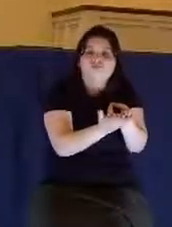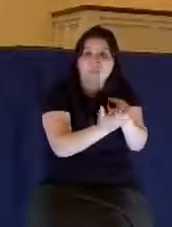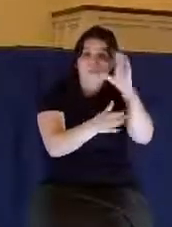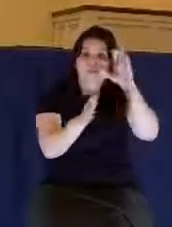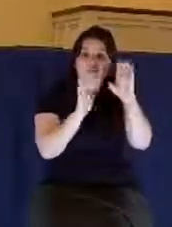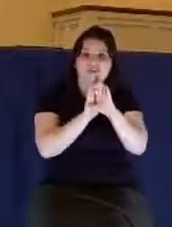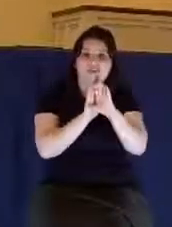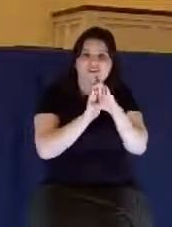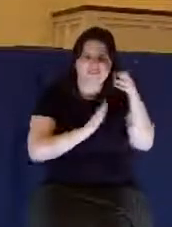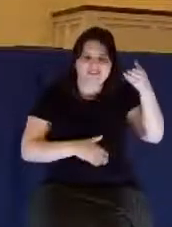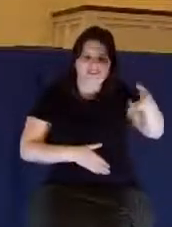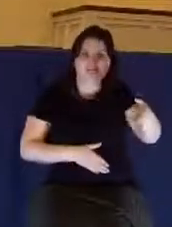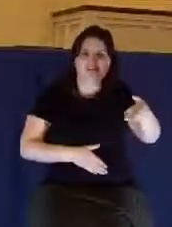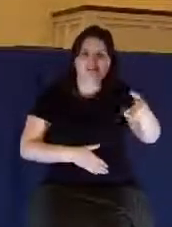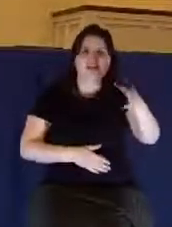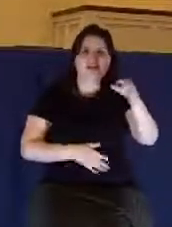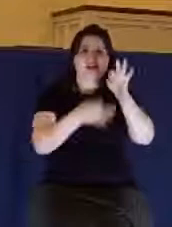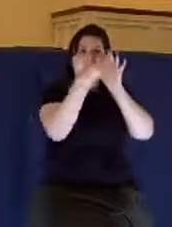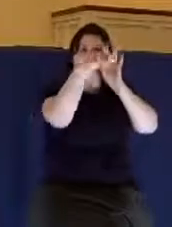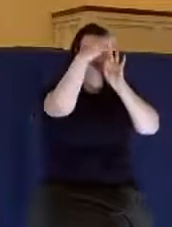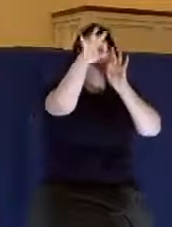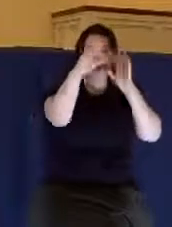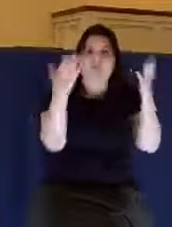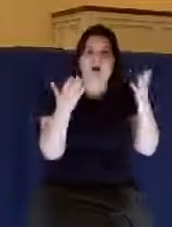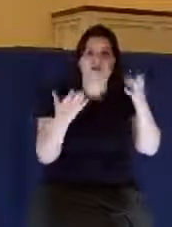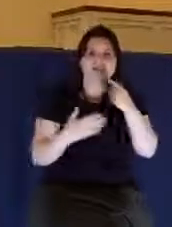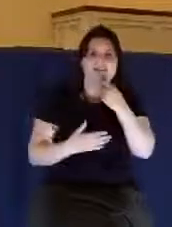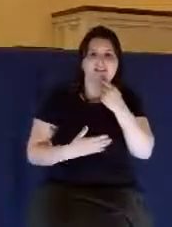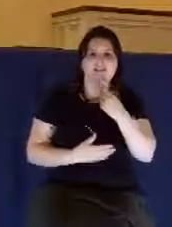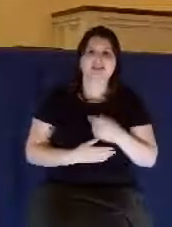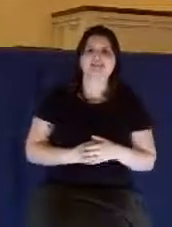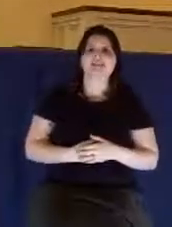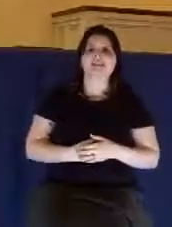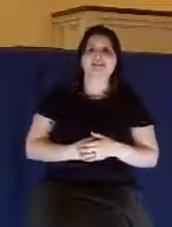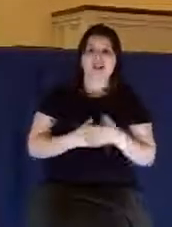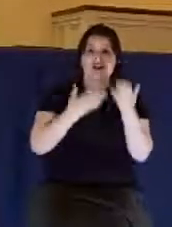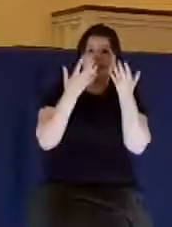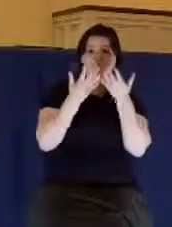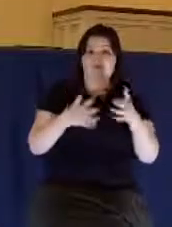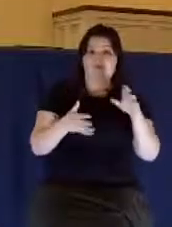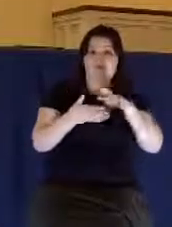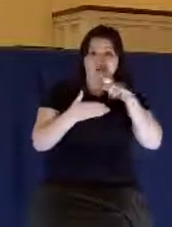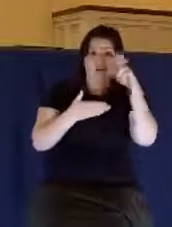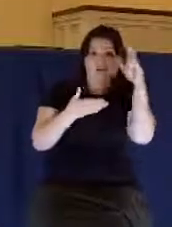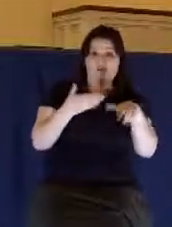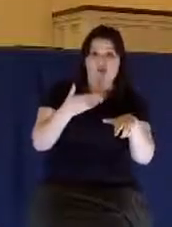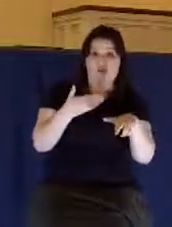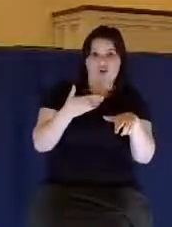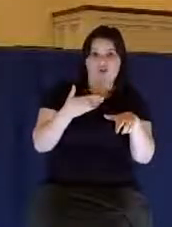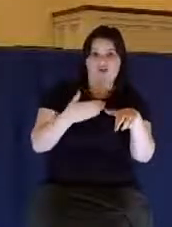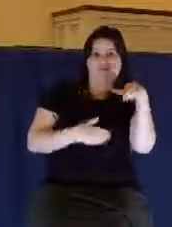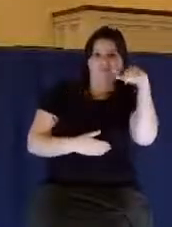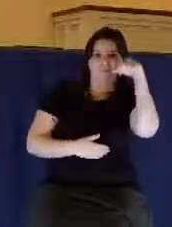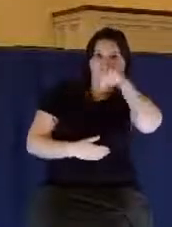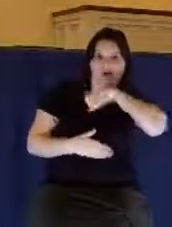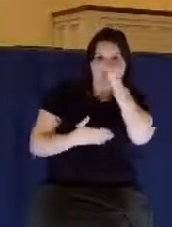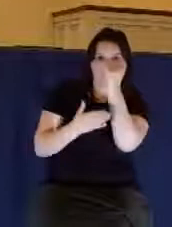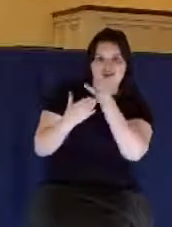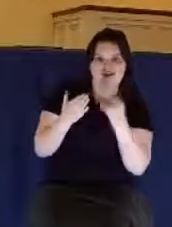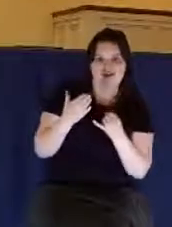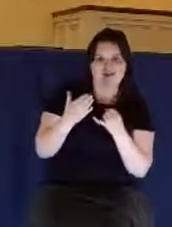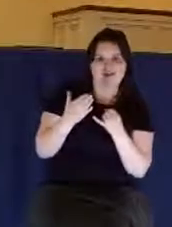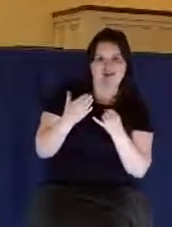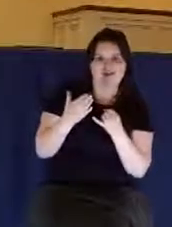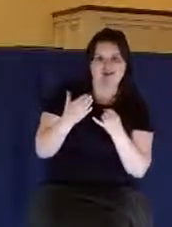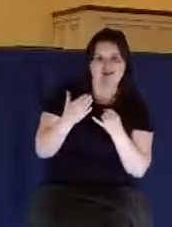And he put the bottom, the caption at the bottom was, The finished product of the brewer's art. A